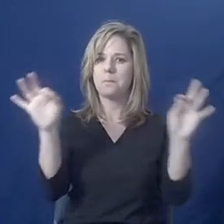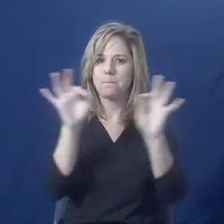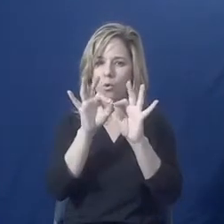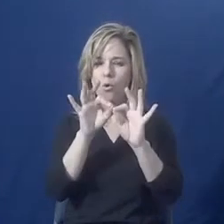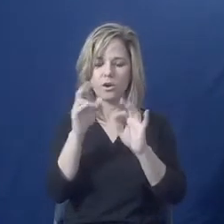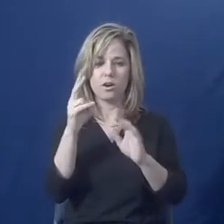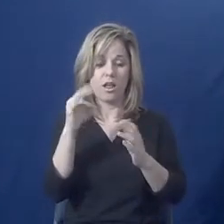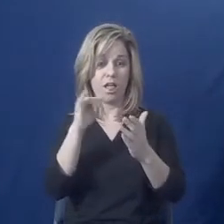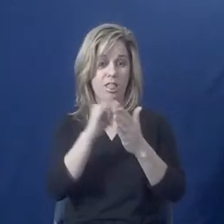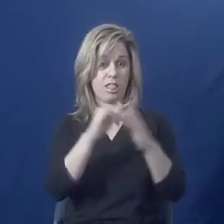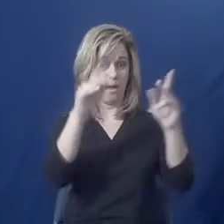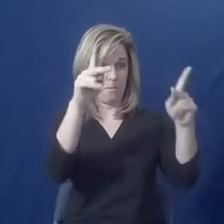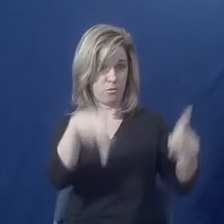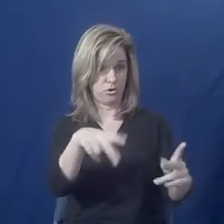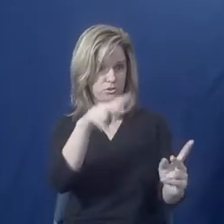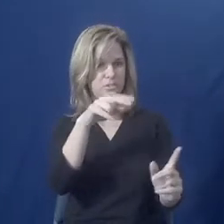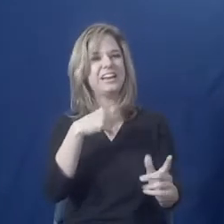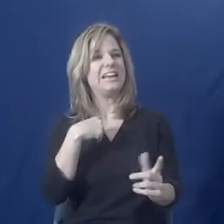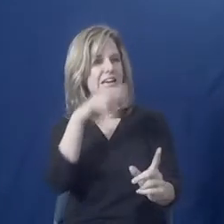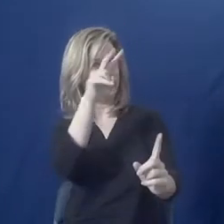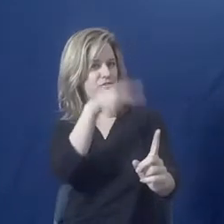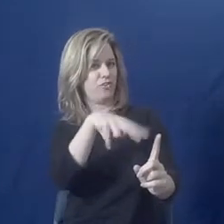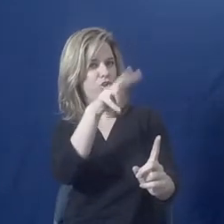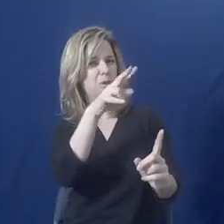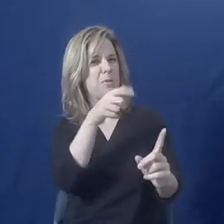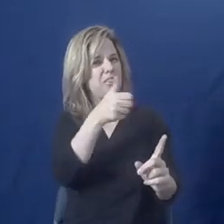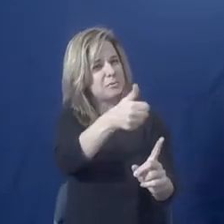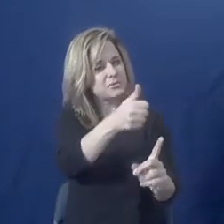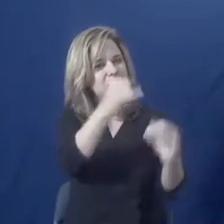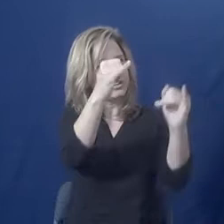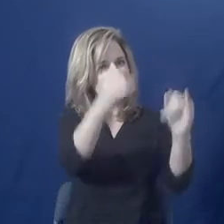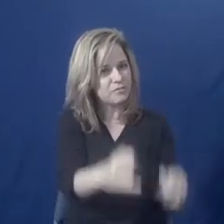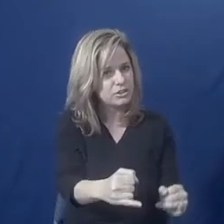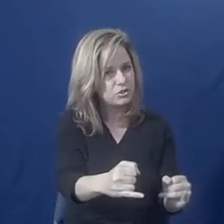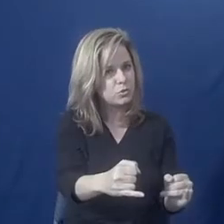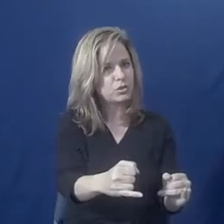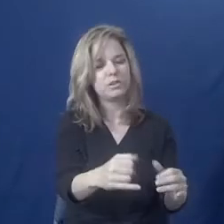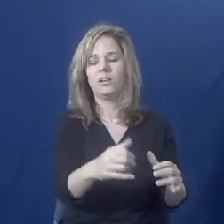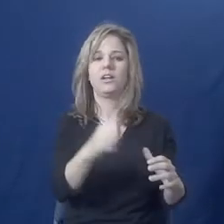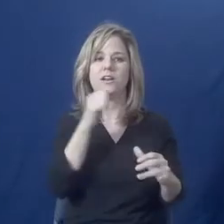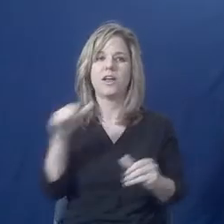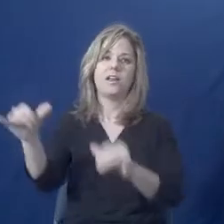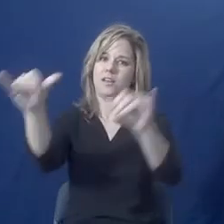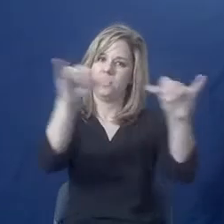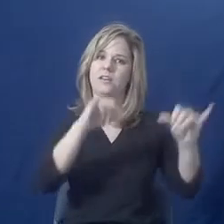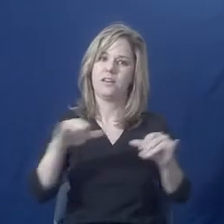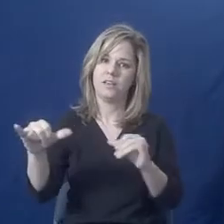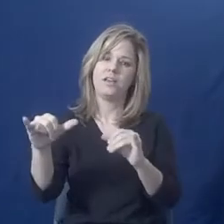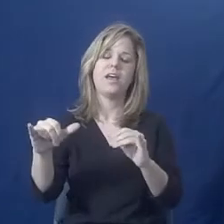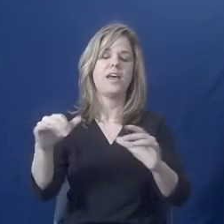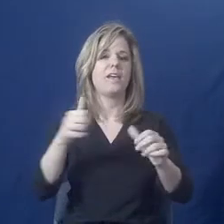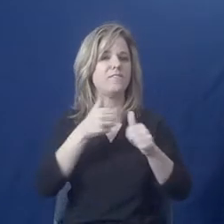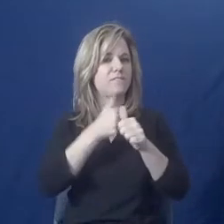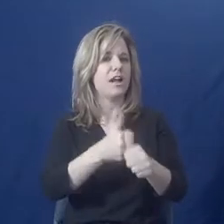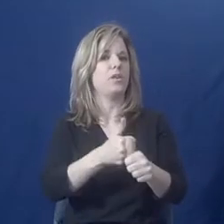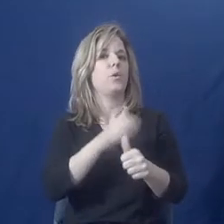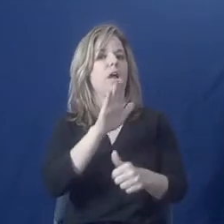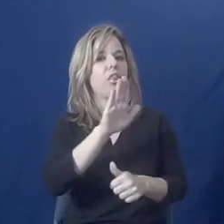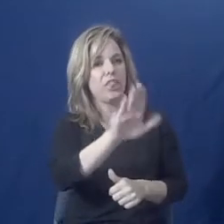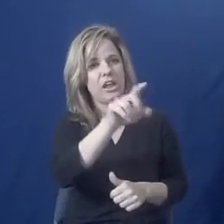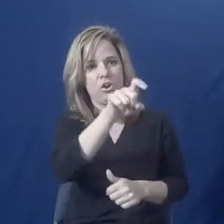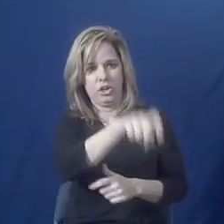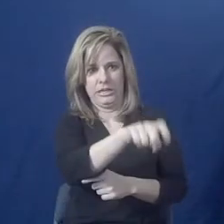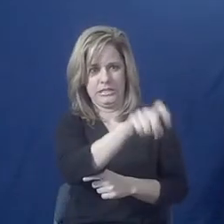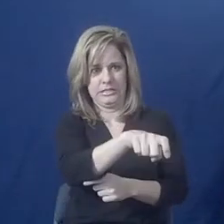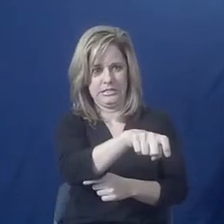see each person as an individual. And to make sure you are meeting the needs of individual people.